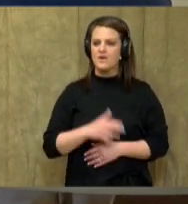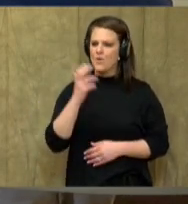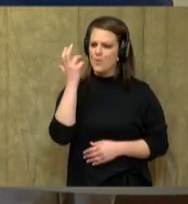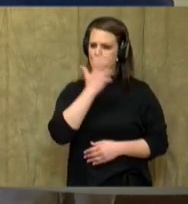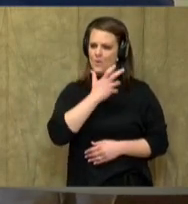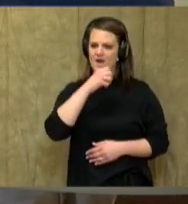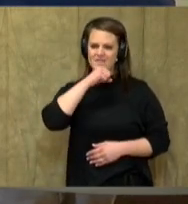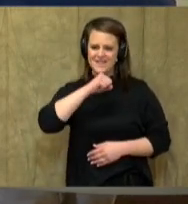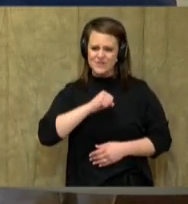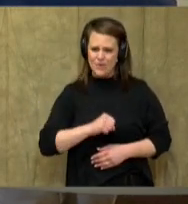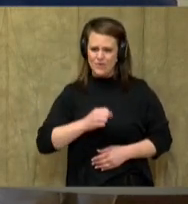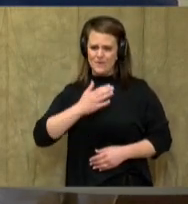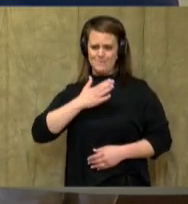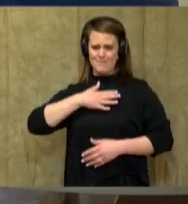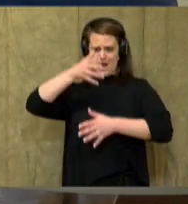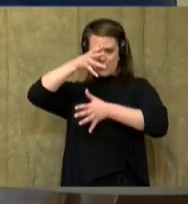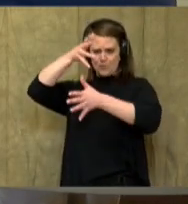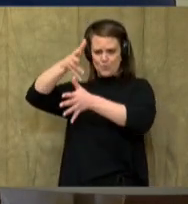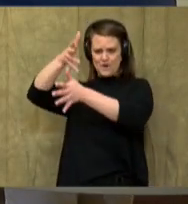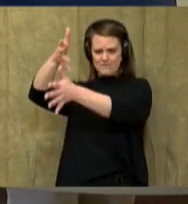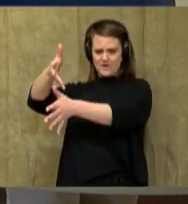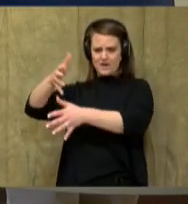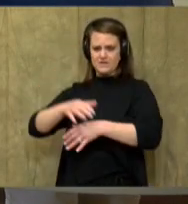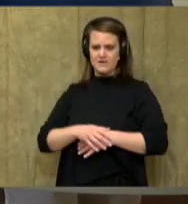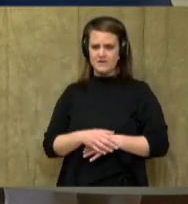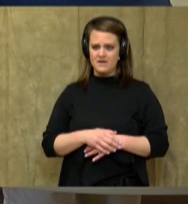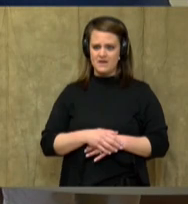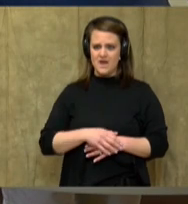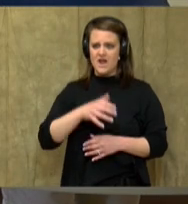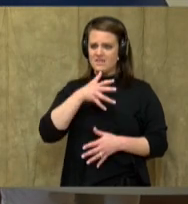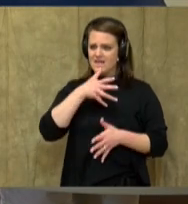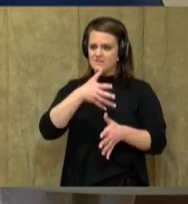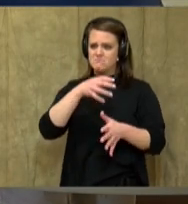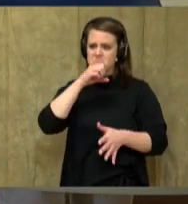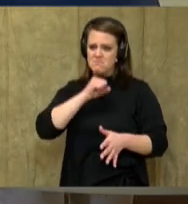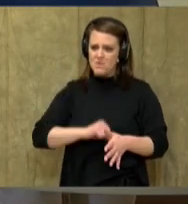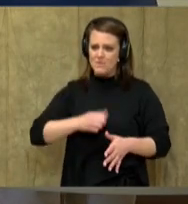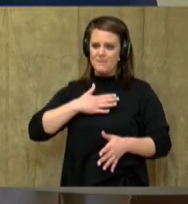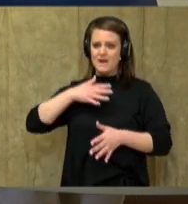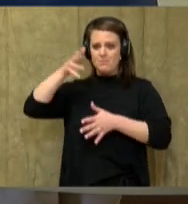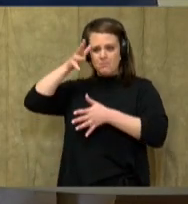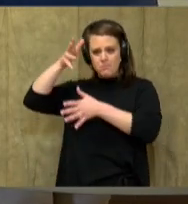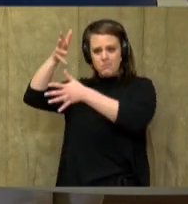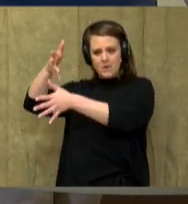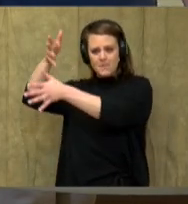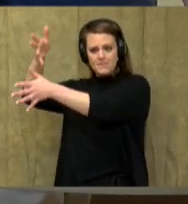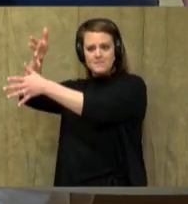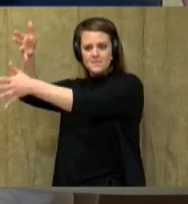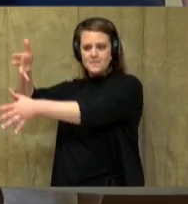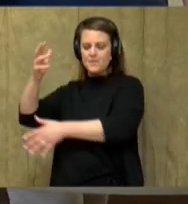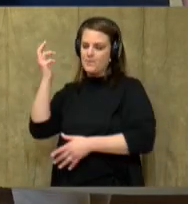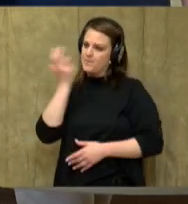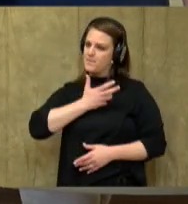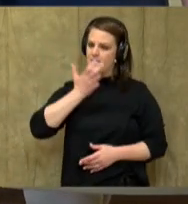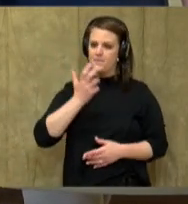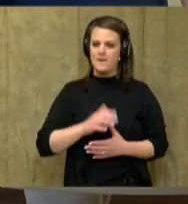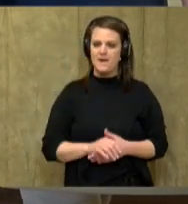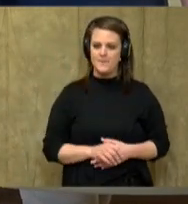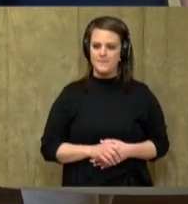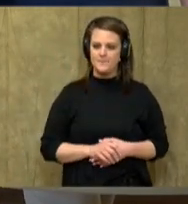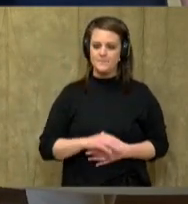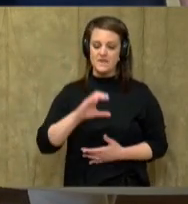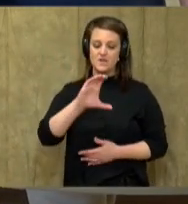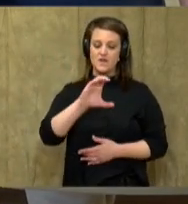older than my grandfather. That's even older than my great-great-grandfather. Wow. Wow.